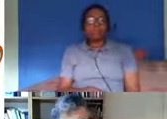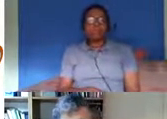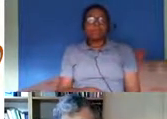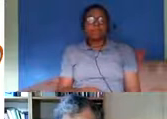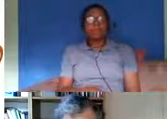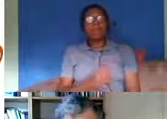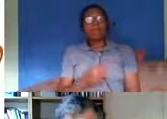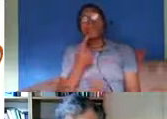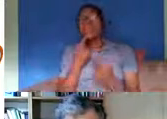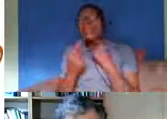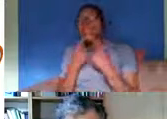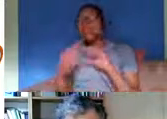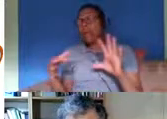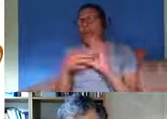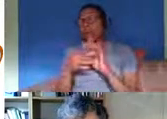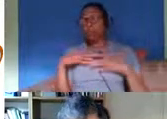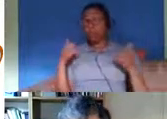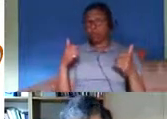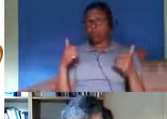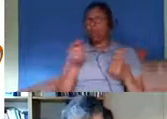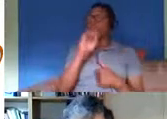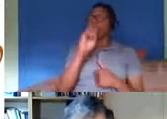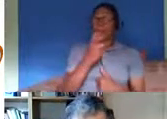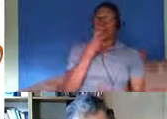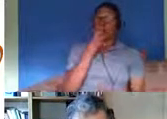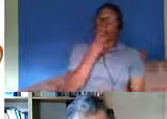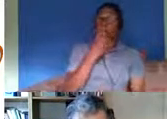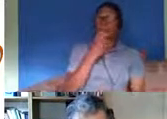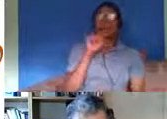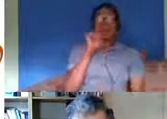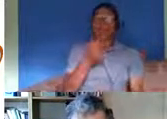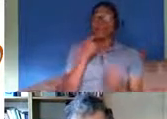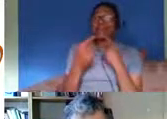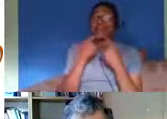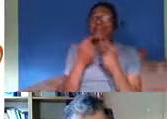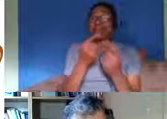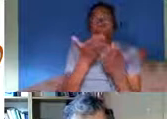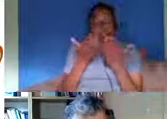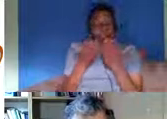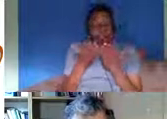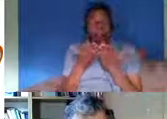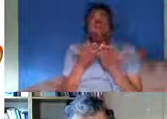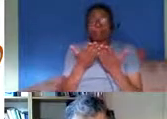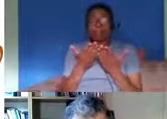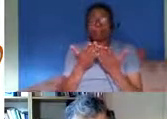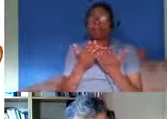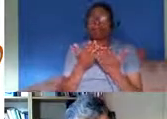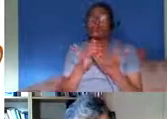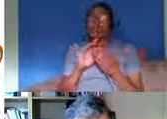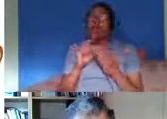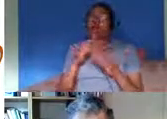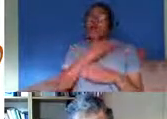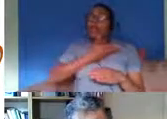on on health in later life is suggesting that actually um except for the chinese community who